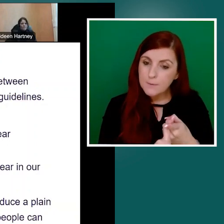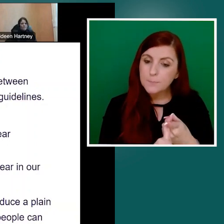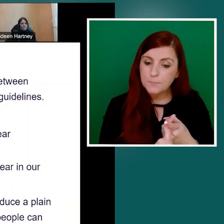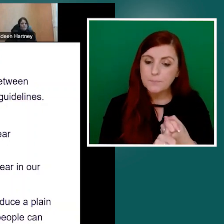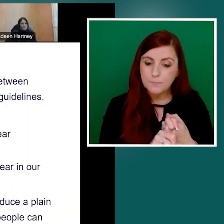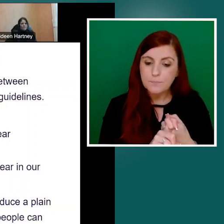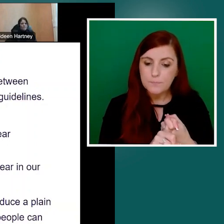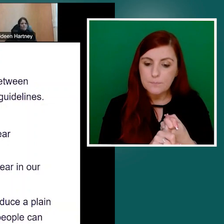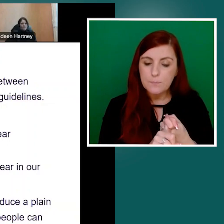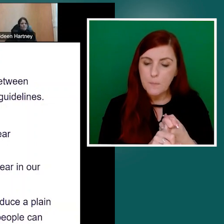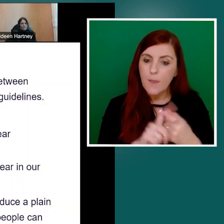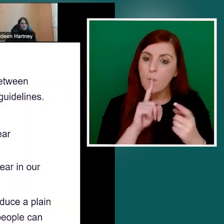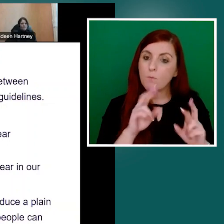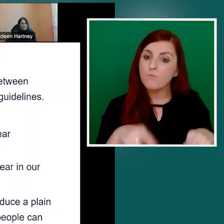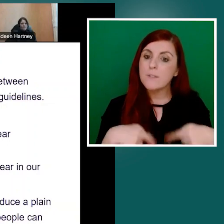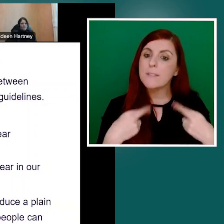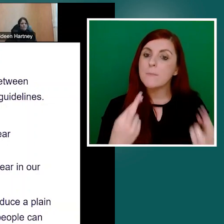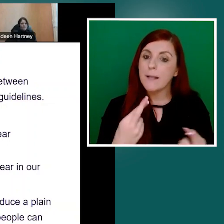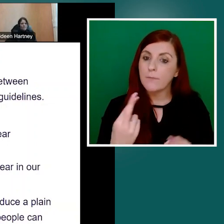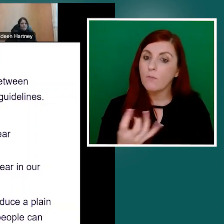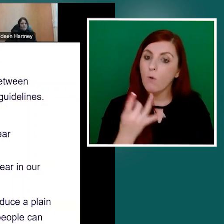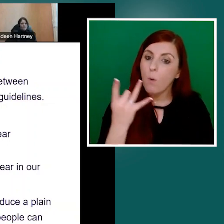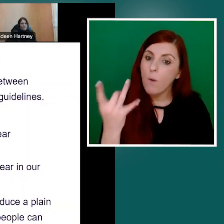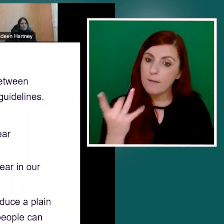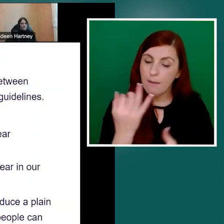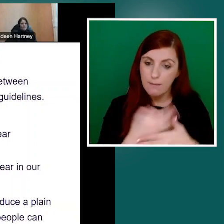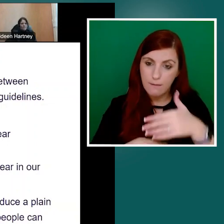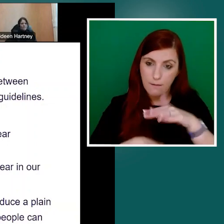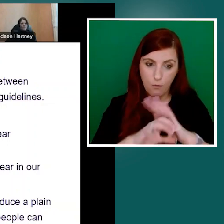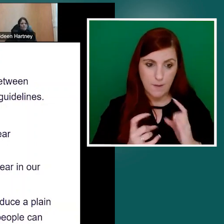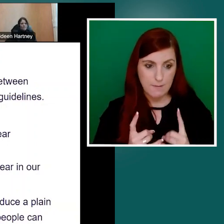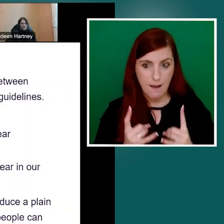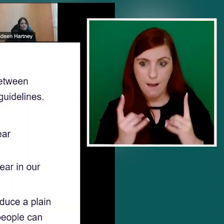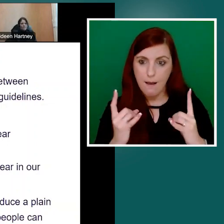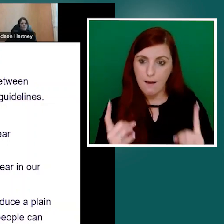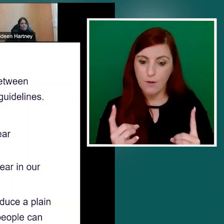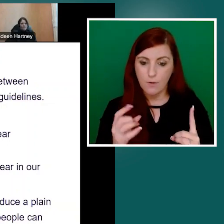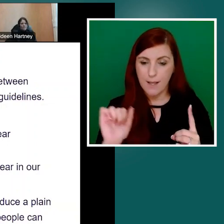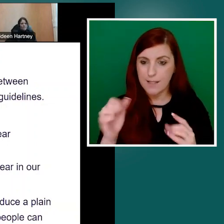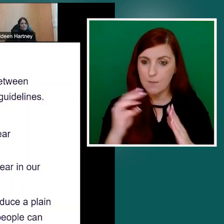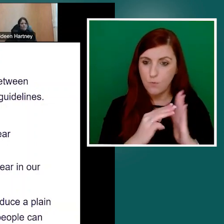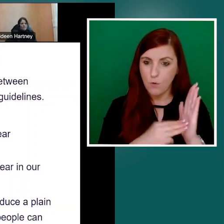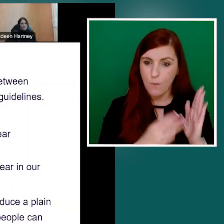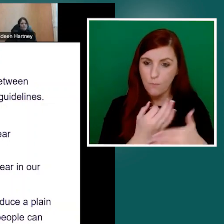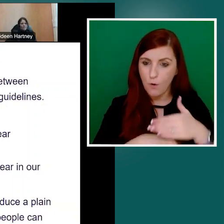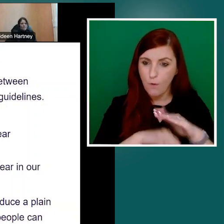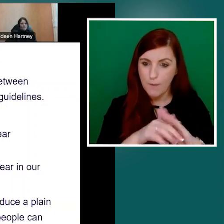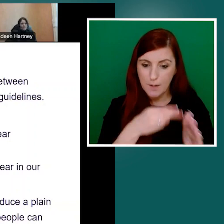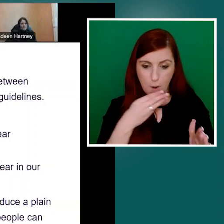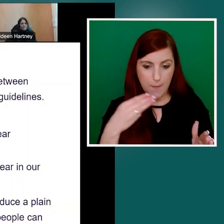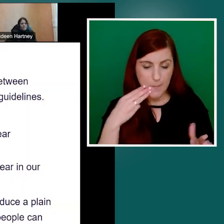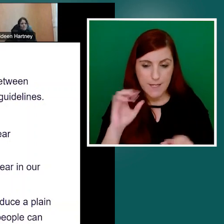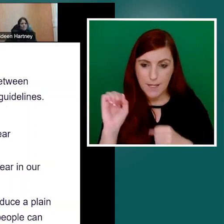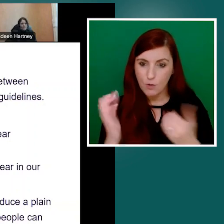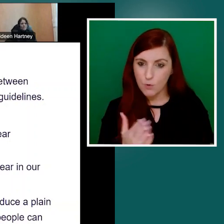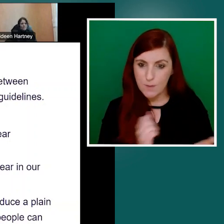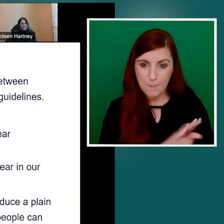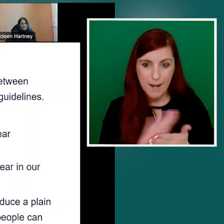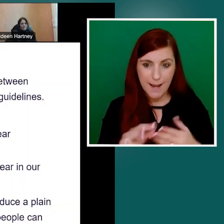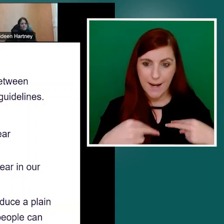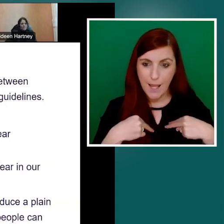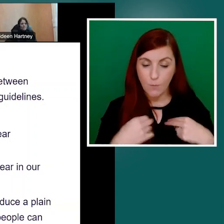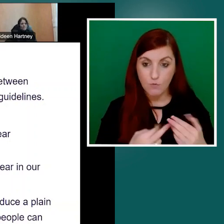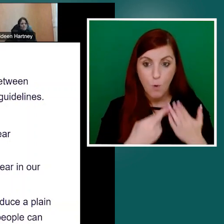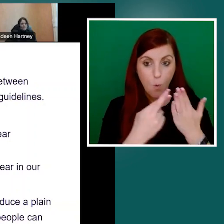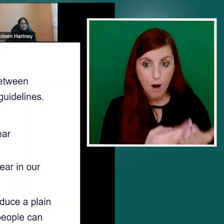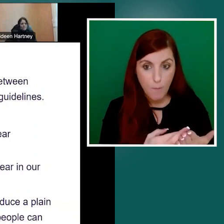program of government commitment to introduce a plain language requirement on all public service communication. So people can understand information for the first time